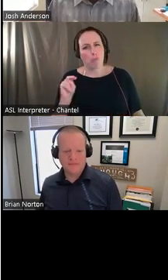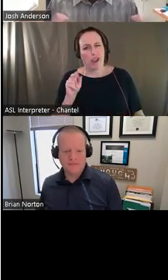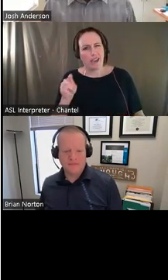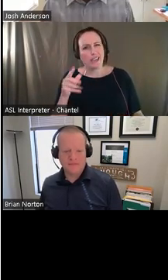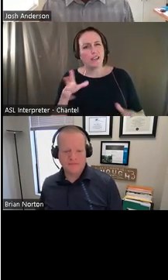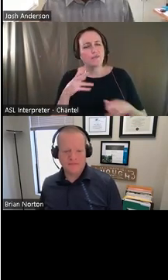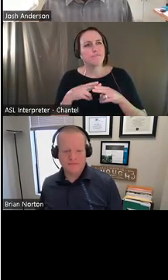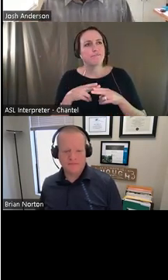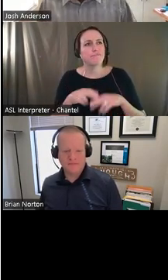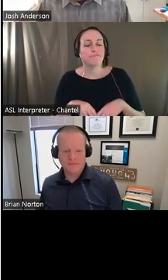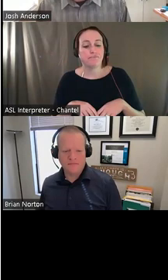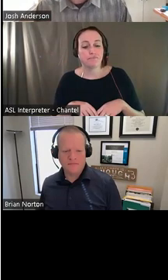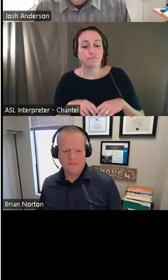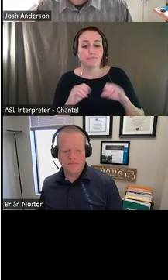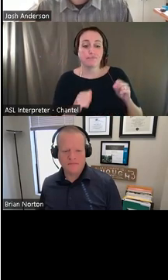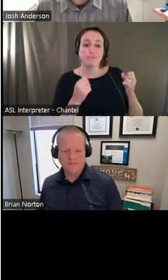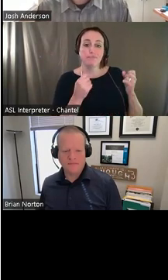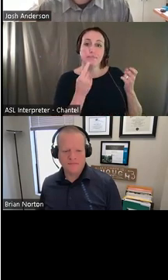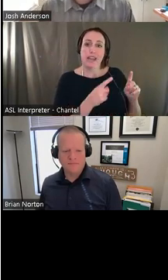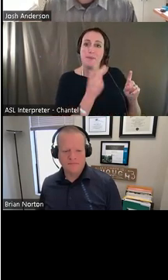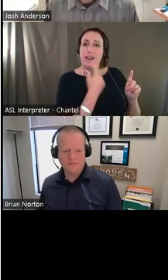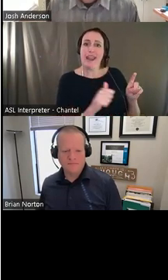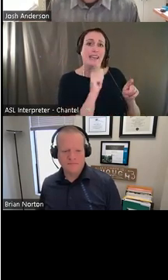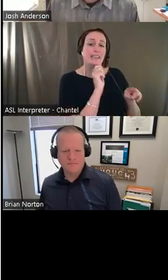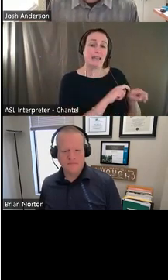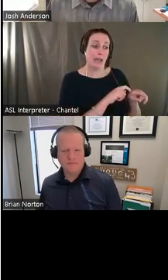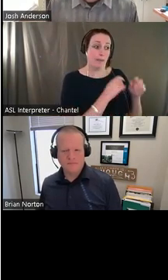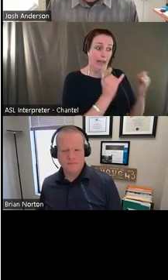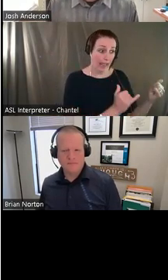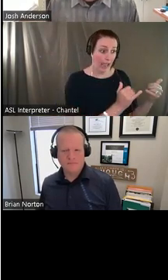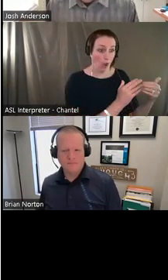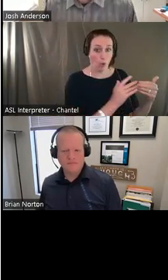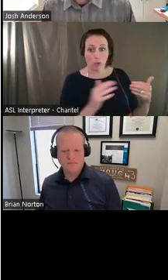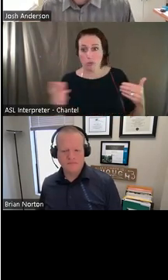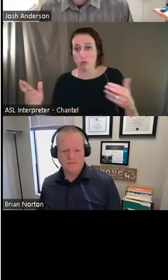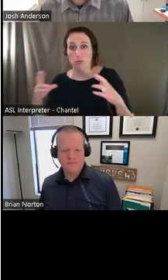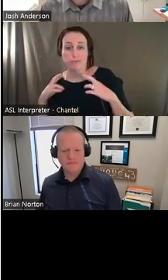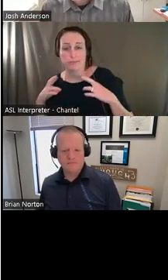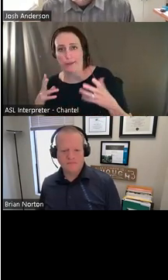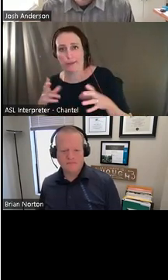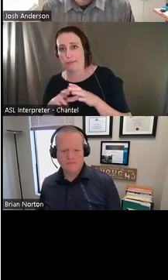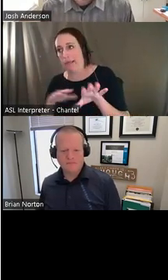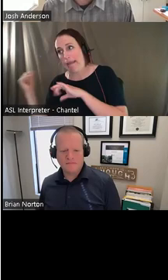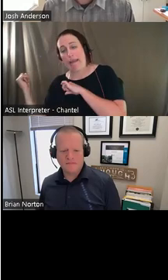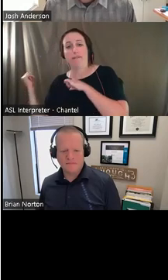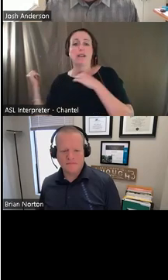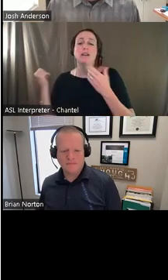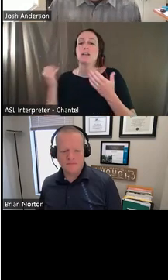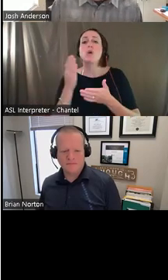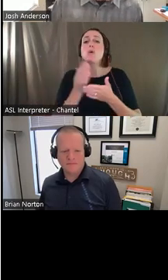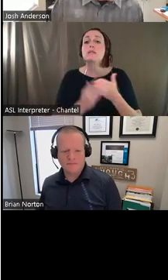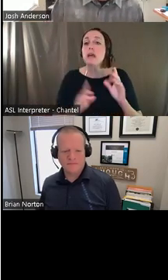you know, across the life cycle, consider future supports as well. Uh, some disabilities are degenerative. So where I may need,